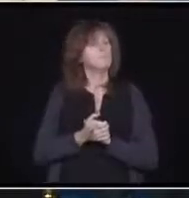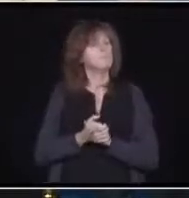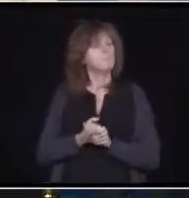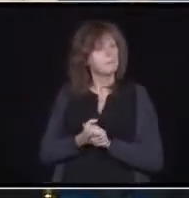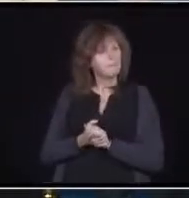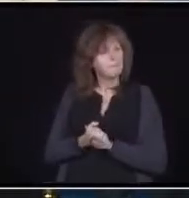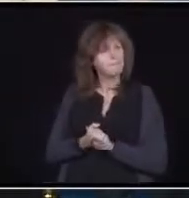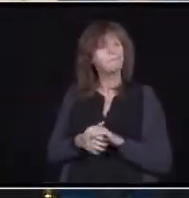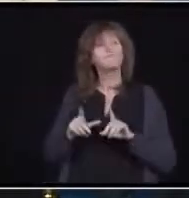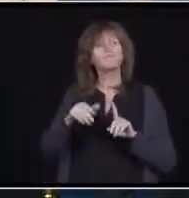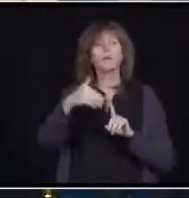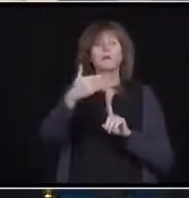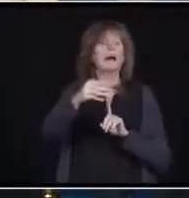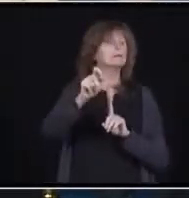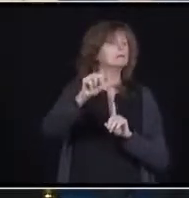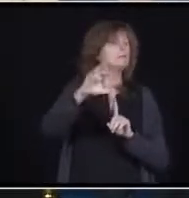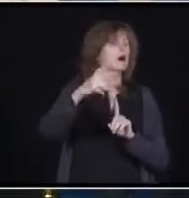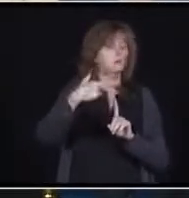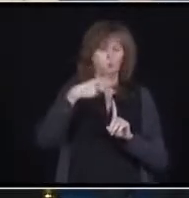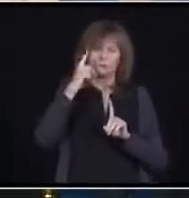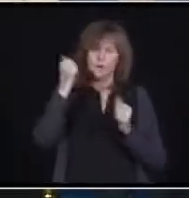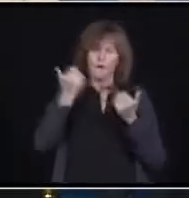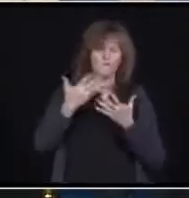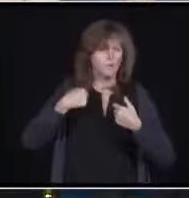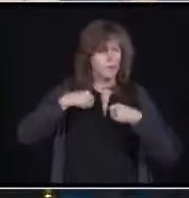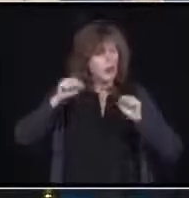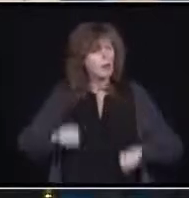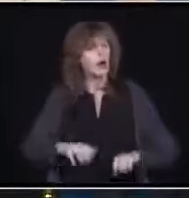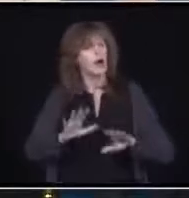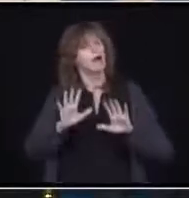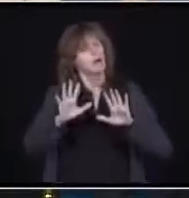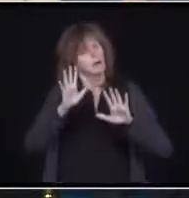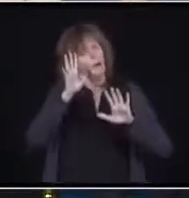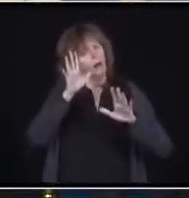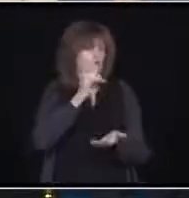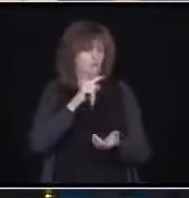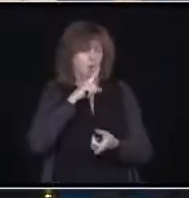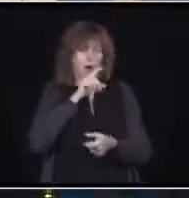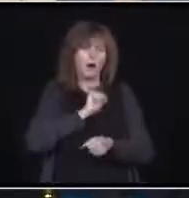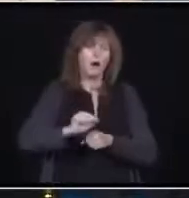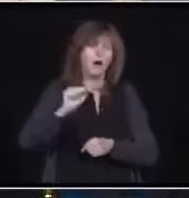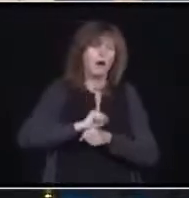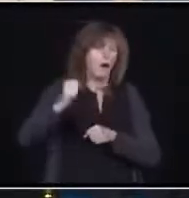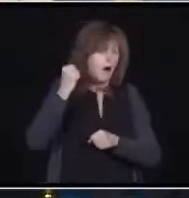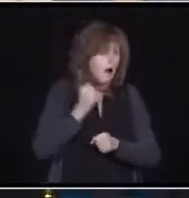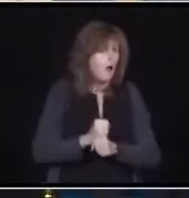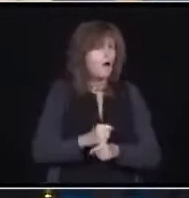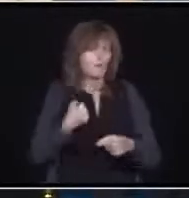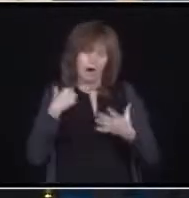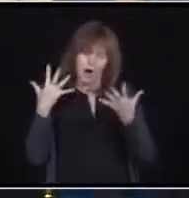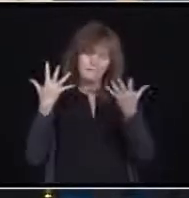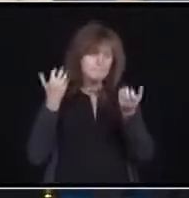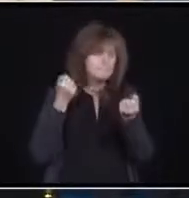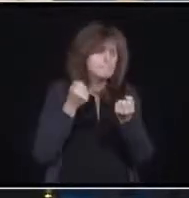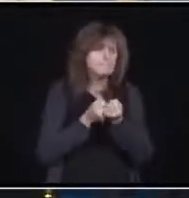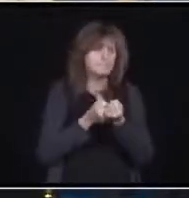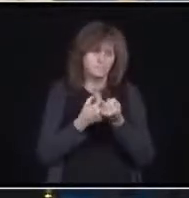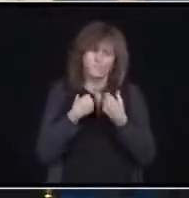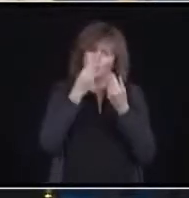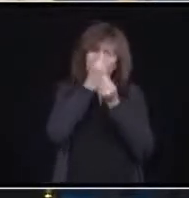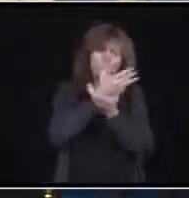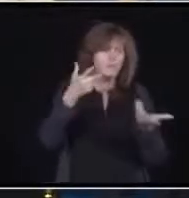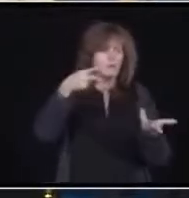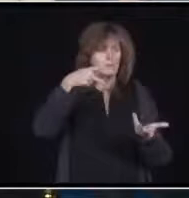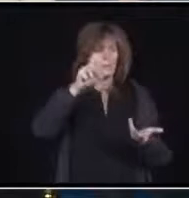everything I can to make sure this is full-time. They deserve it. They're hardworking folks. And what I tell the PSWs out there, I'll always have your